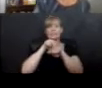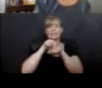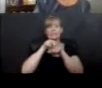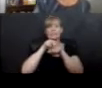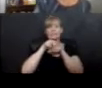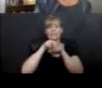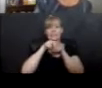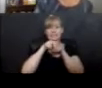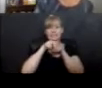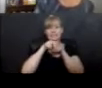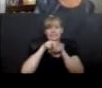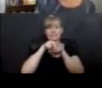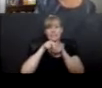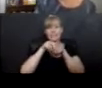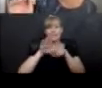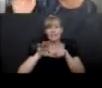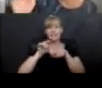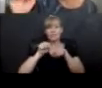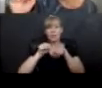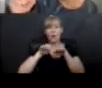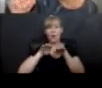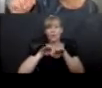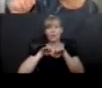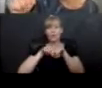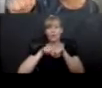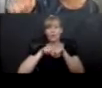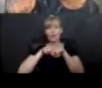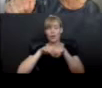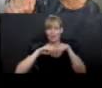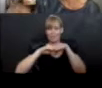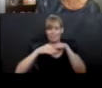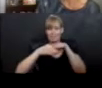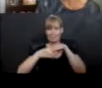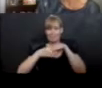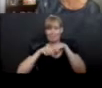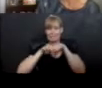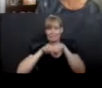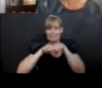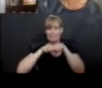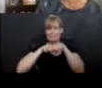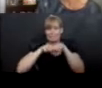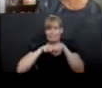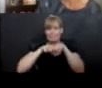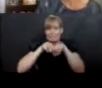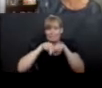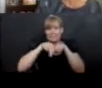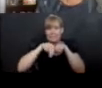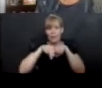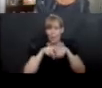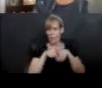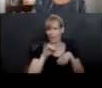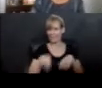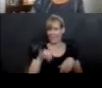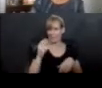the board, his toes curled around the rough edge. And that's so good. It's so juicy.